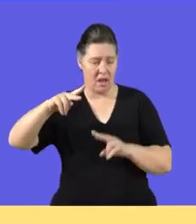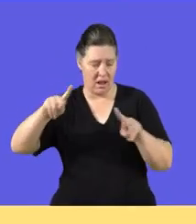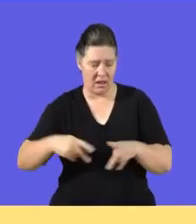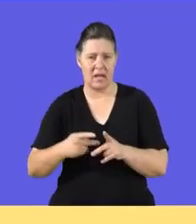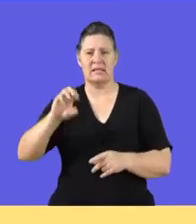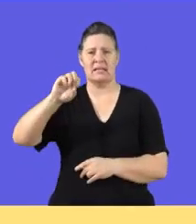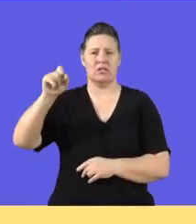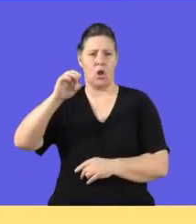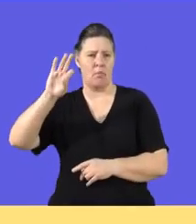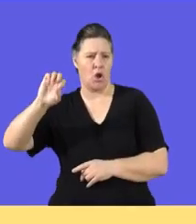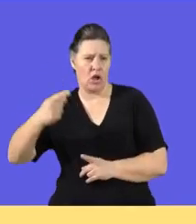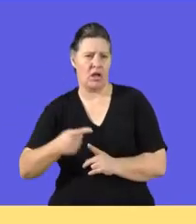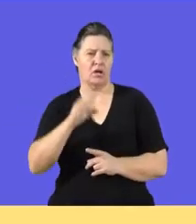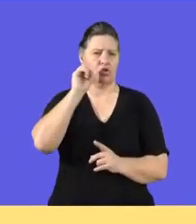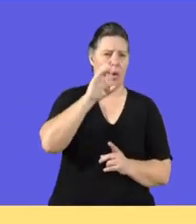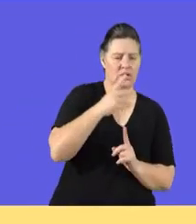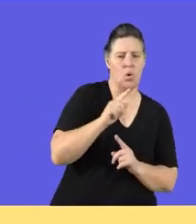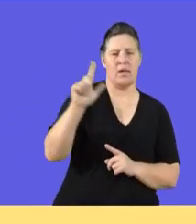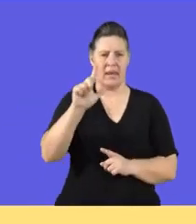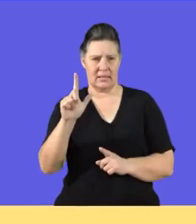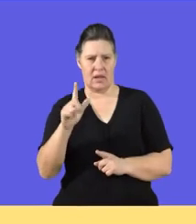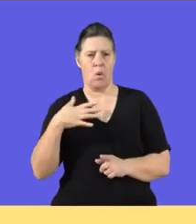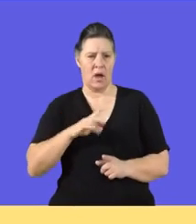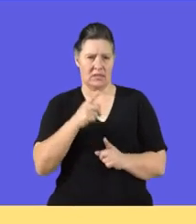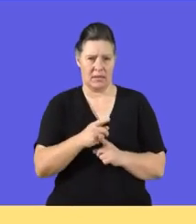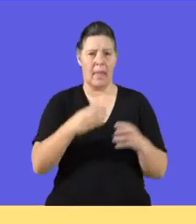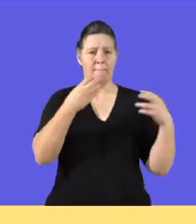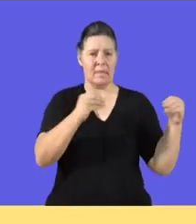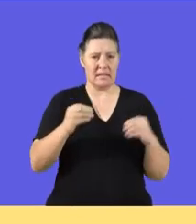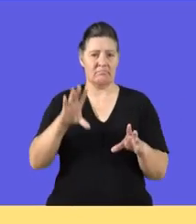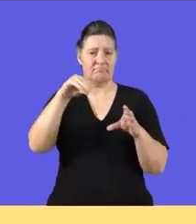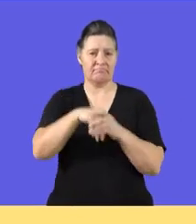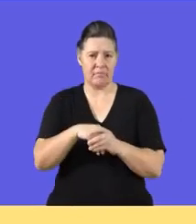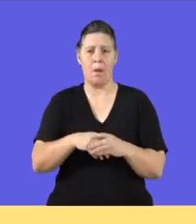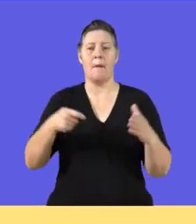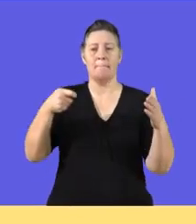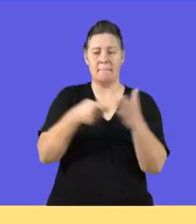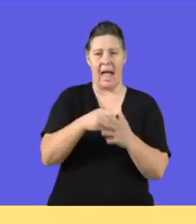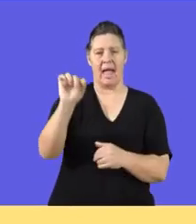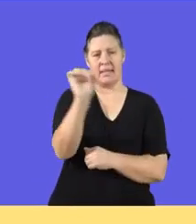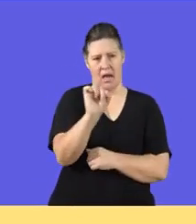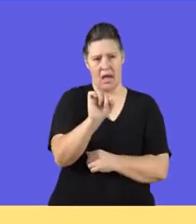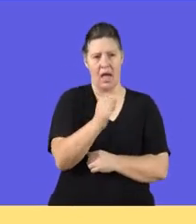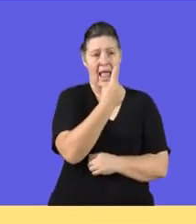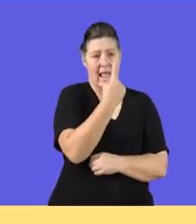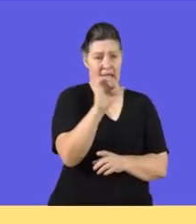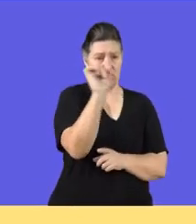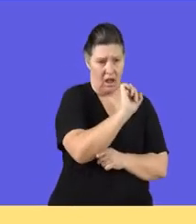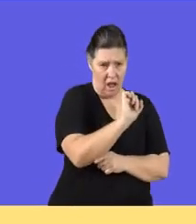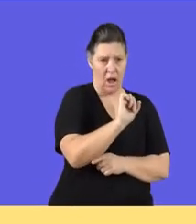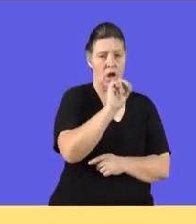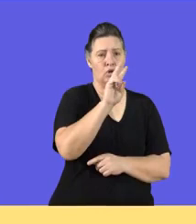new business. The business intends on buying a vehicle for each of the towns. Each vehicle will cost $235